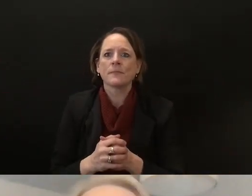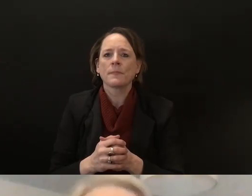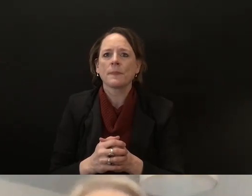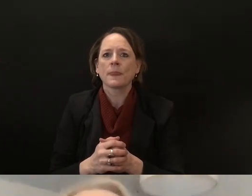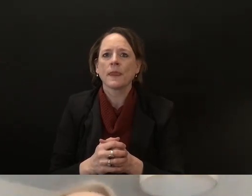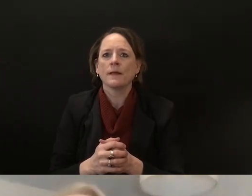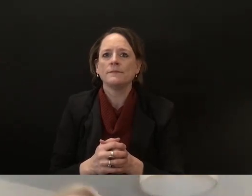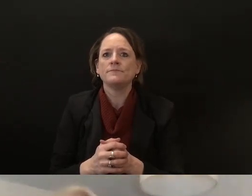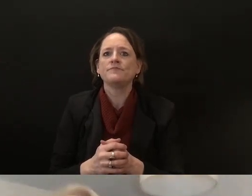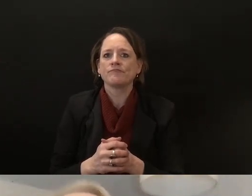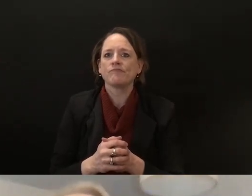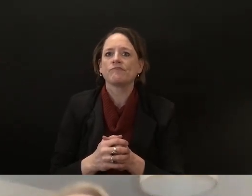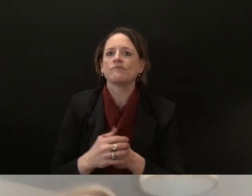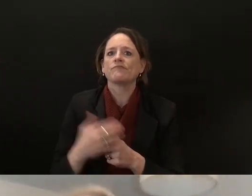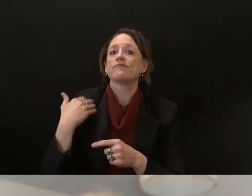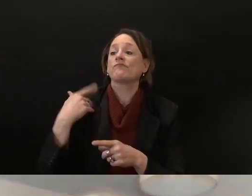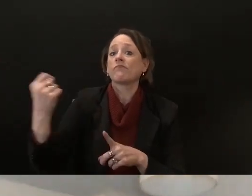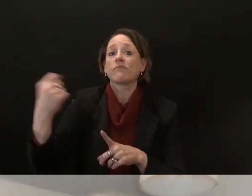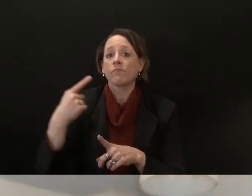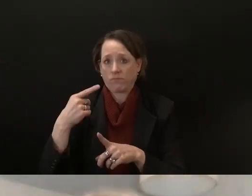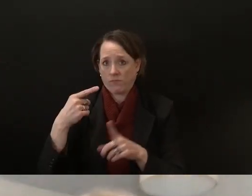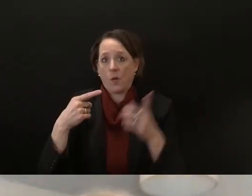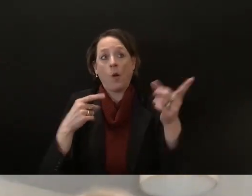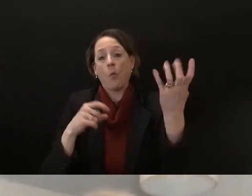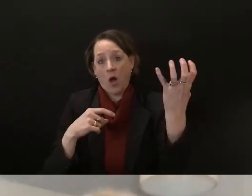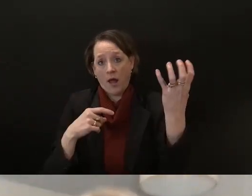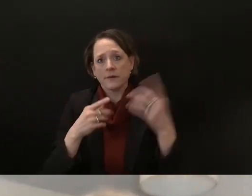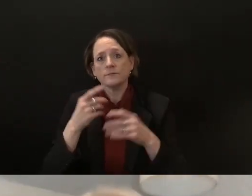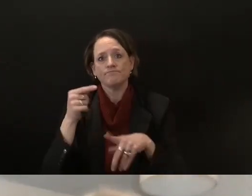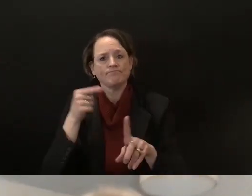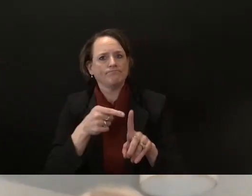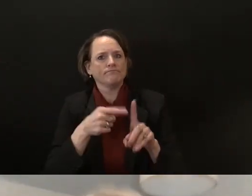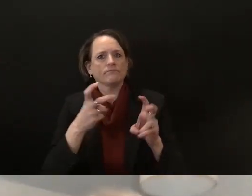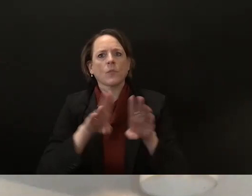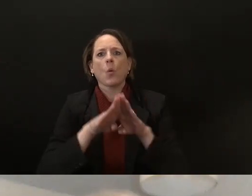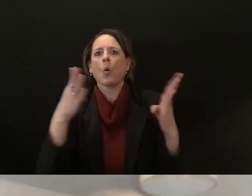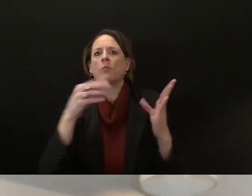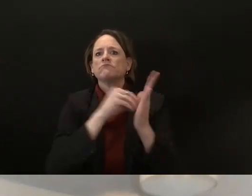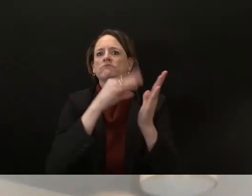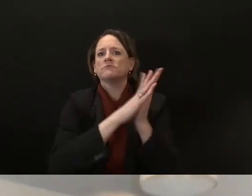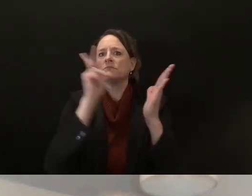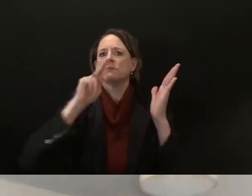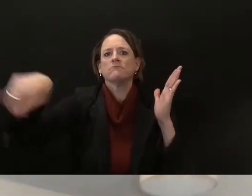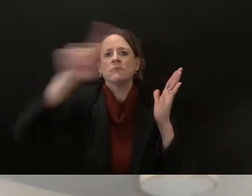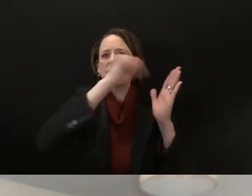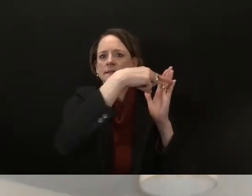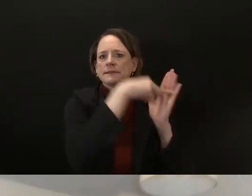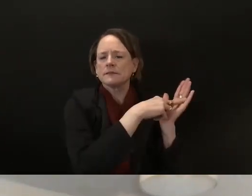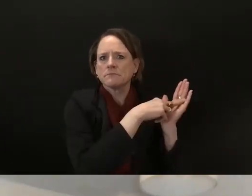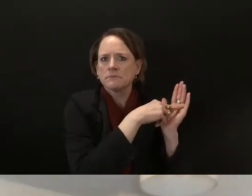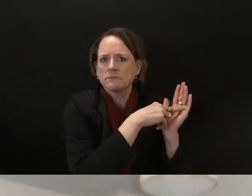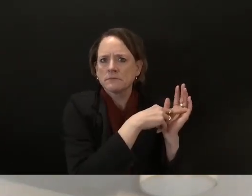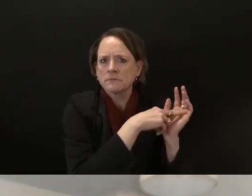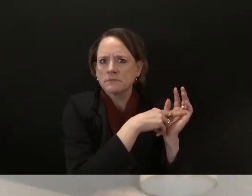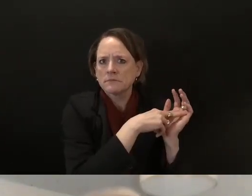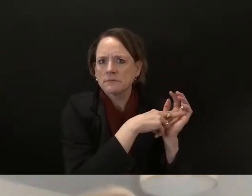need to talk about it uh which which you know well it's frustrating they didn't they didn't they're not pushing any legislation they're not going to act on it uh or they weren't planning